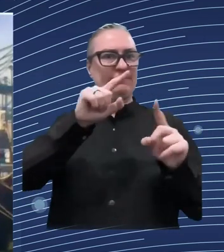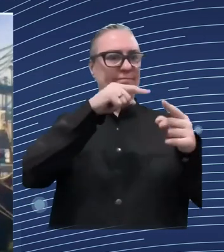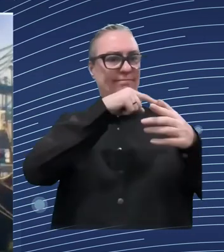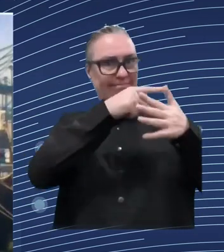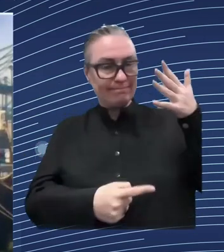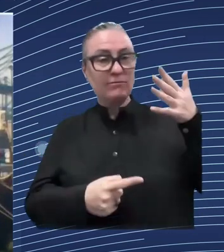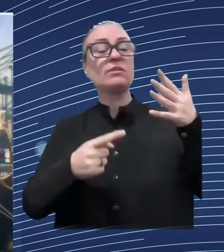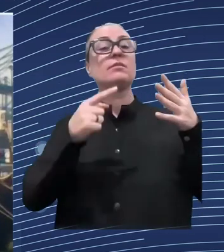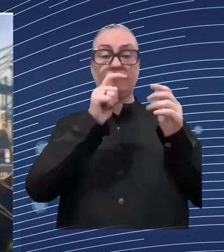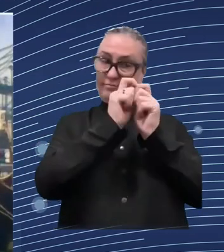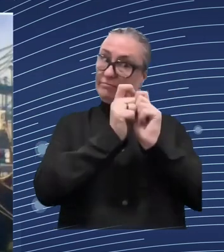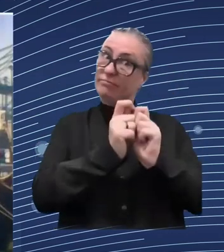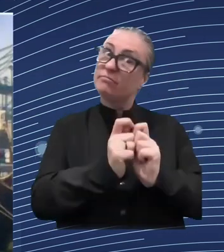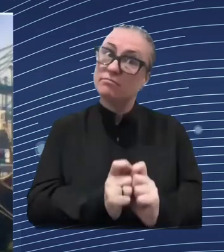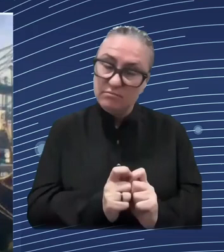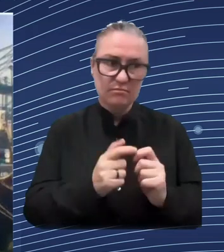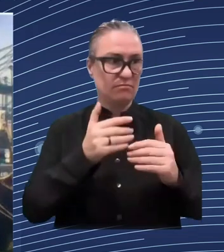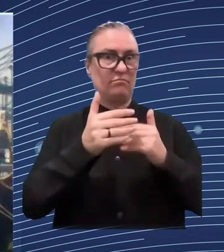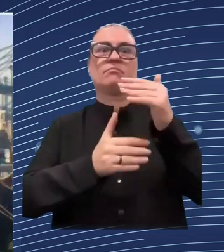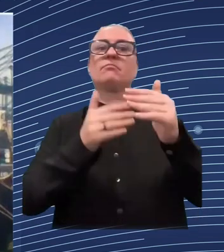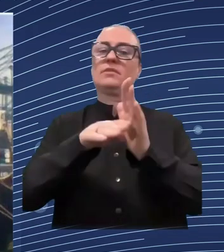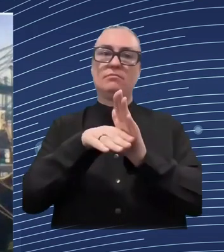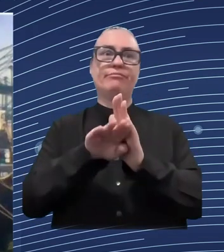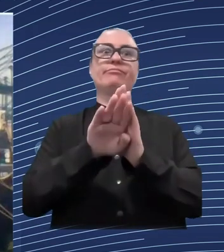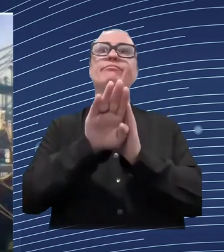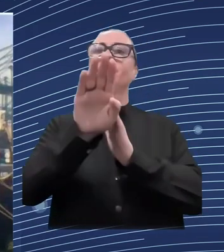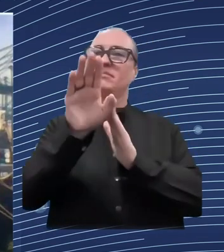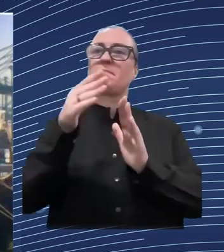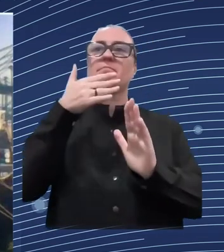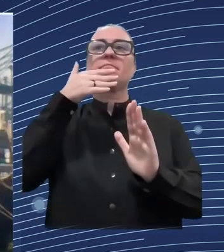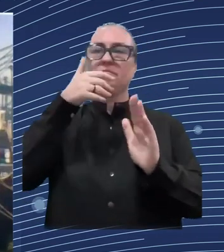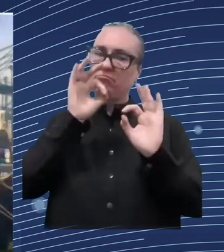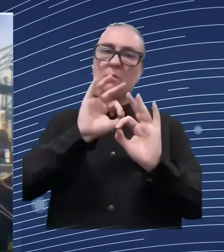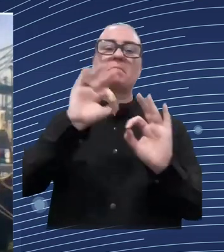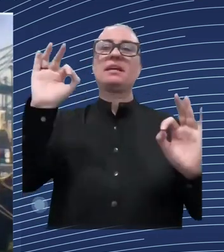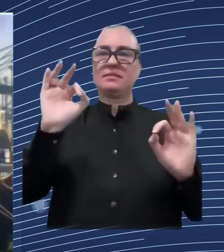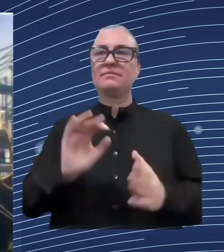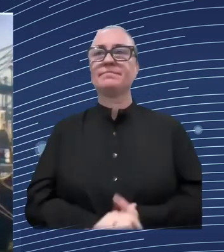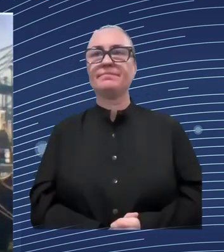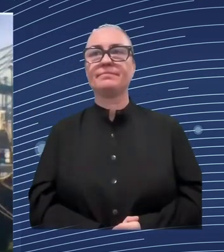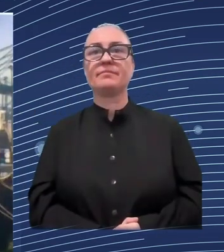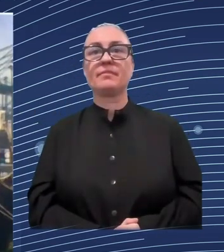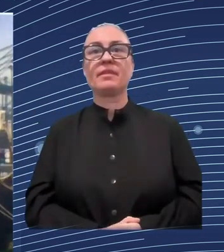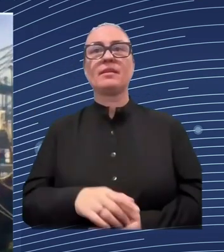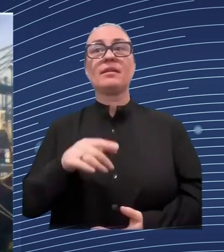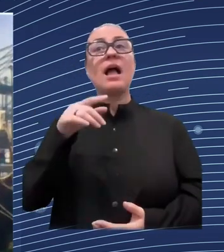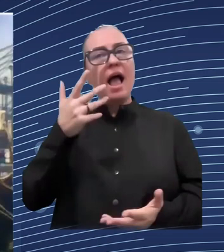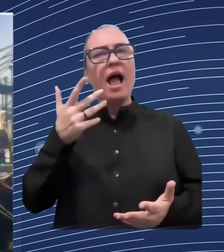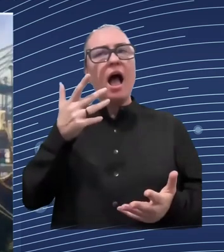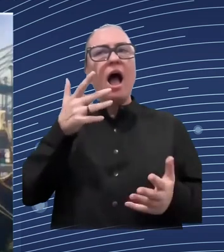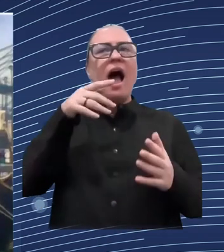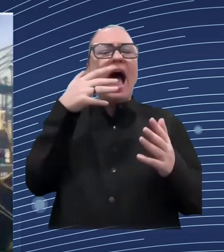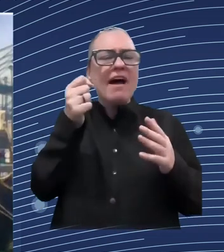it shows the the areas that we think the government should prioritize for the next year and in that sense the whole enlargement